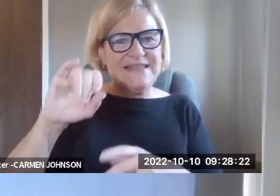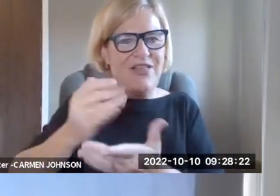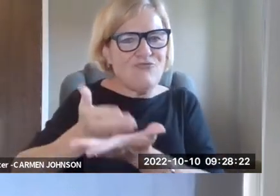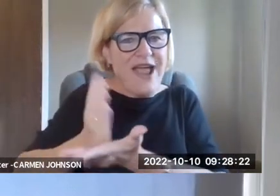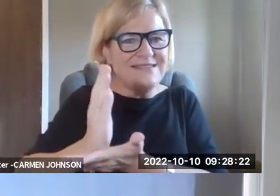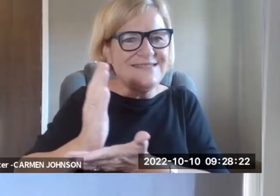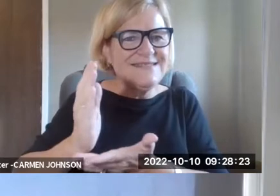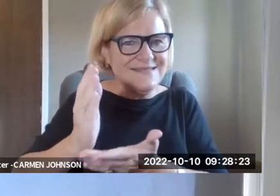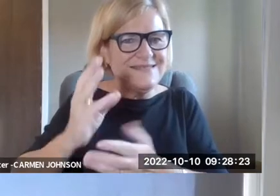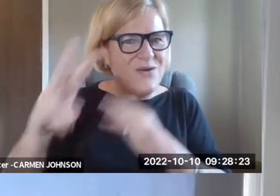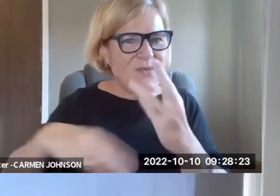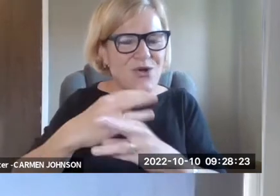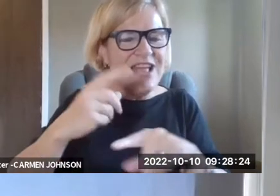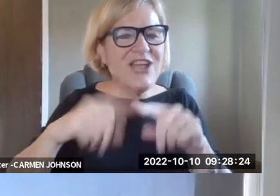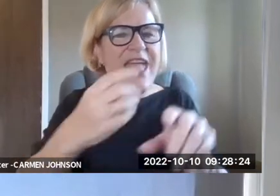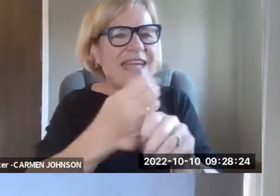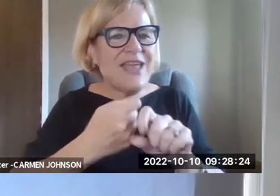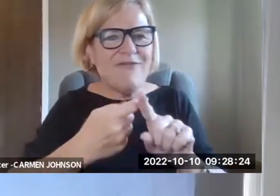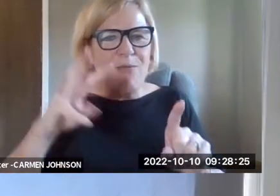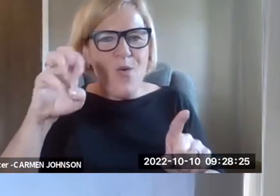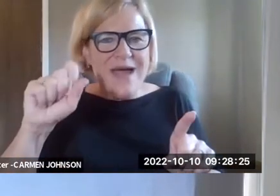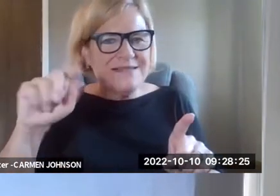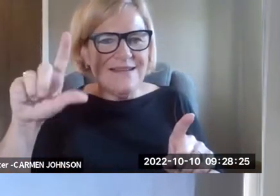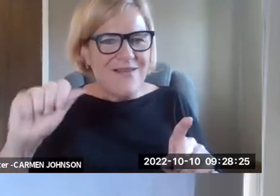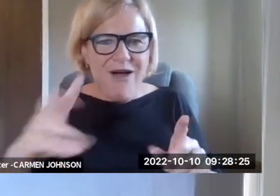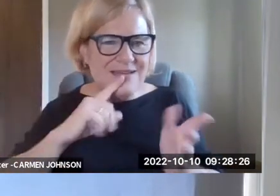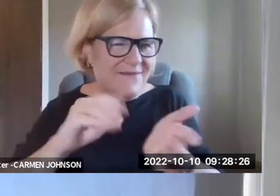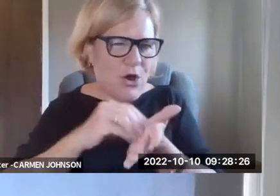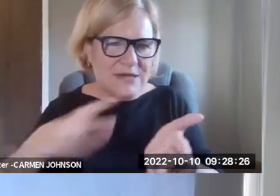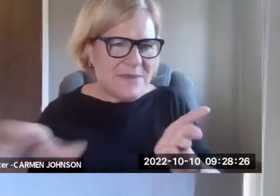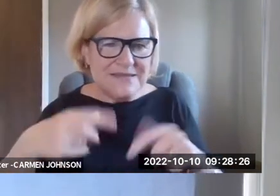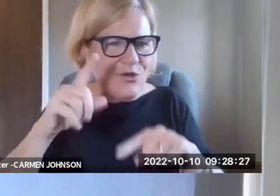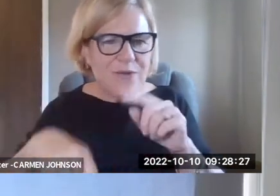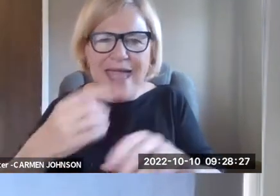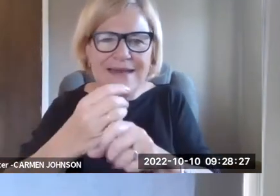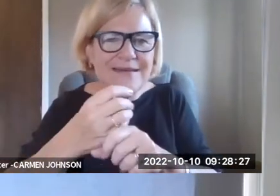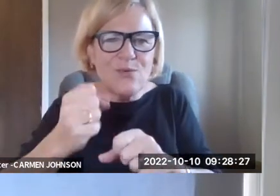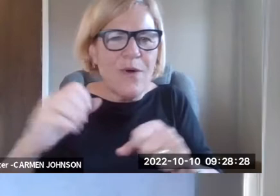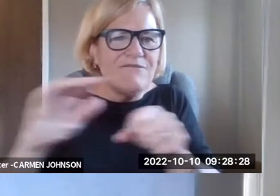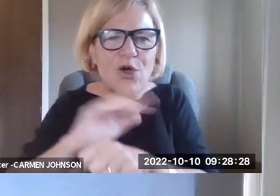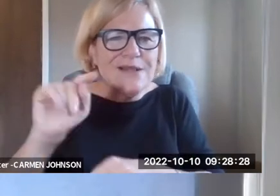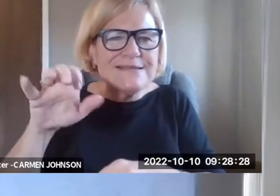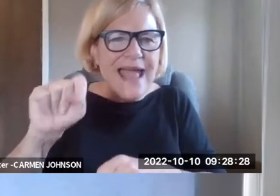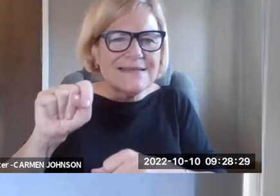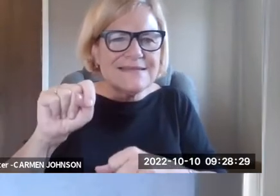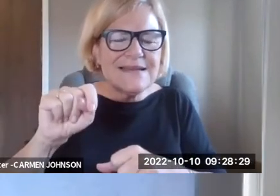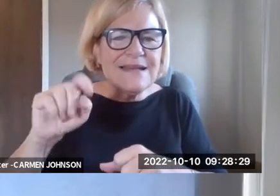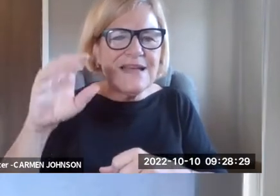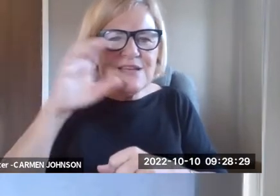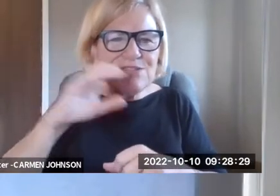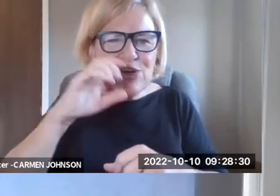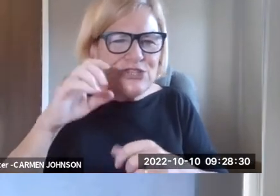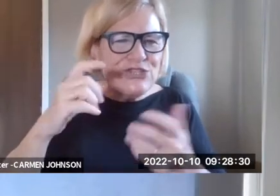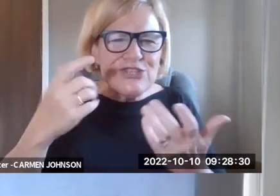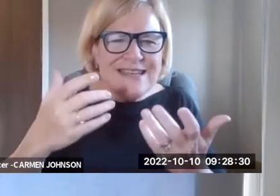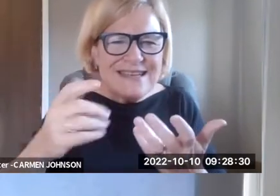it's just an unbelievable resource in the civil rights world. You know, you can't, you can't get what you need from West law